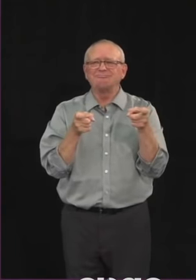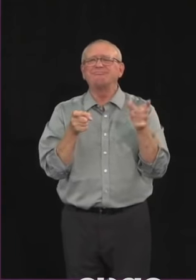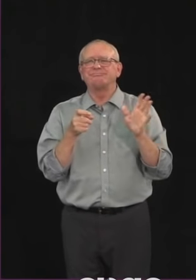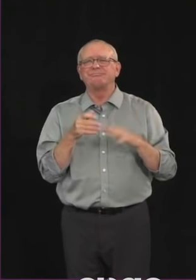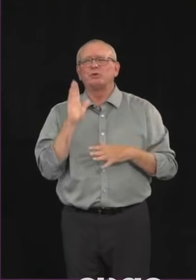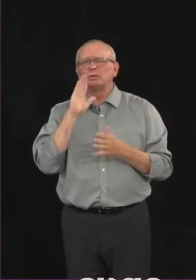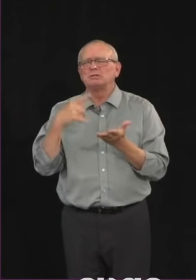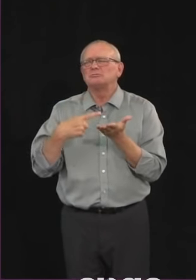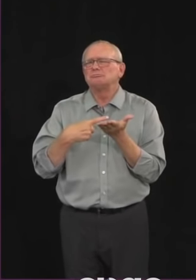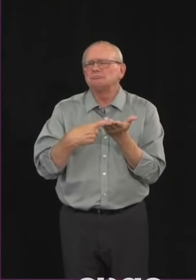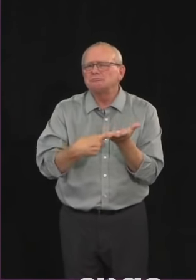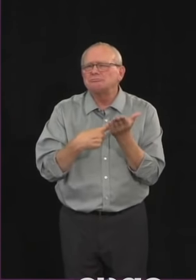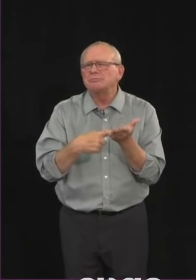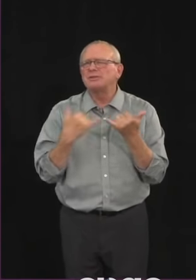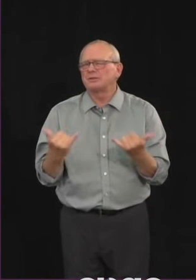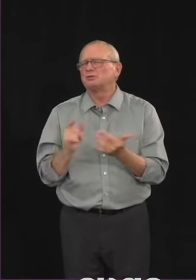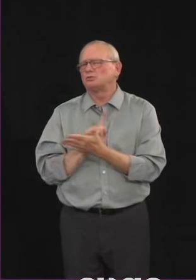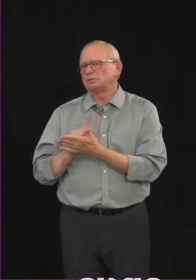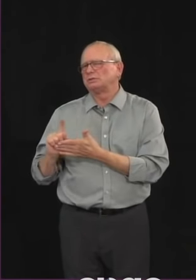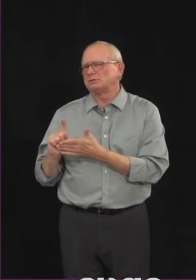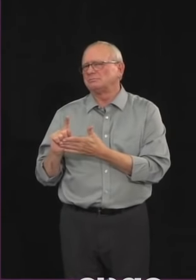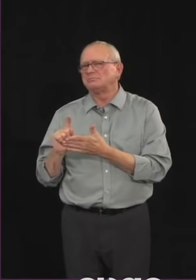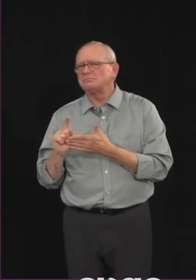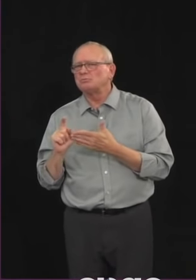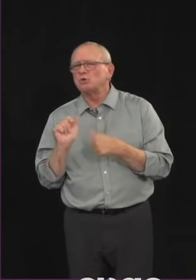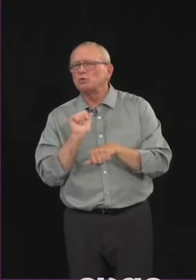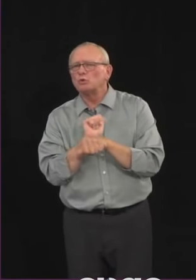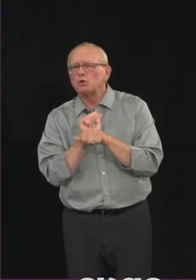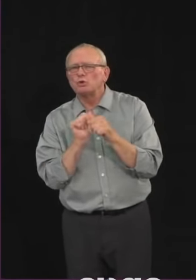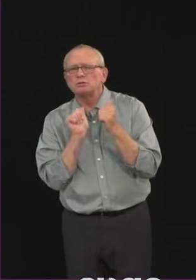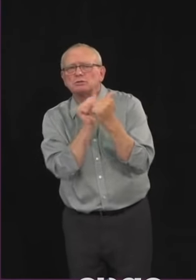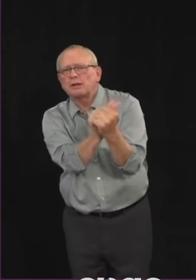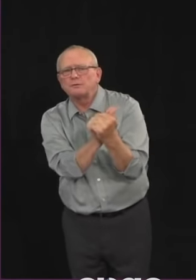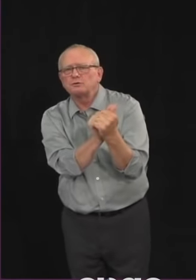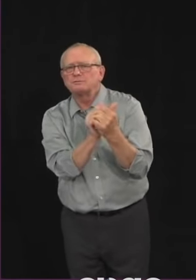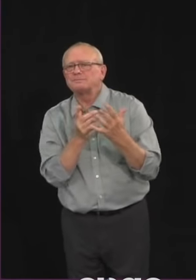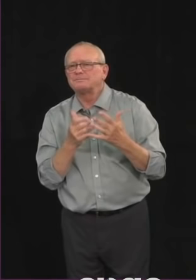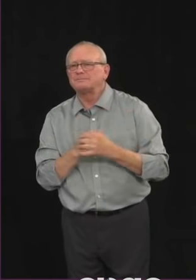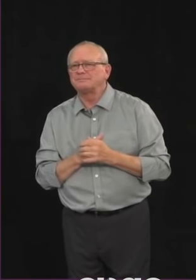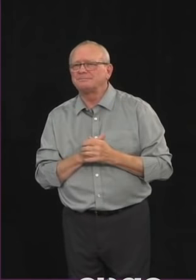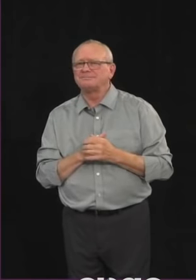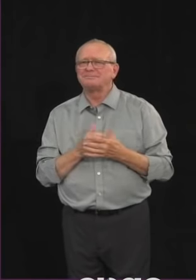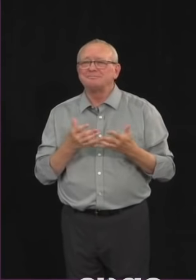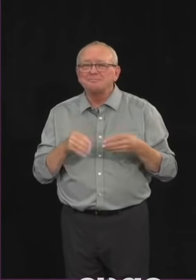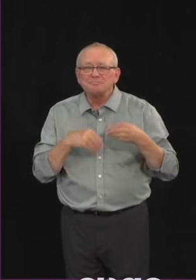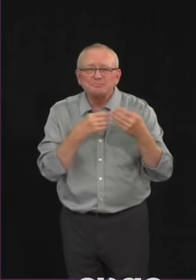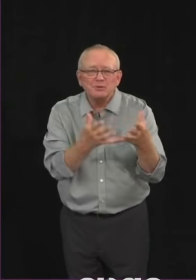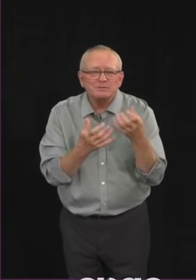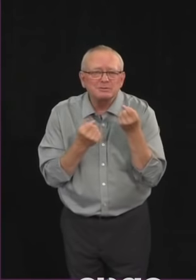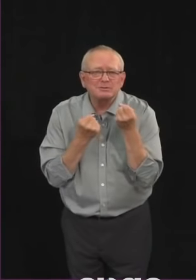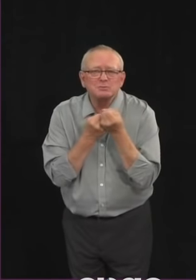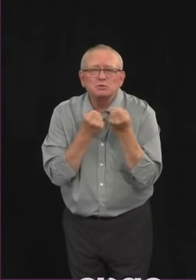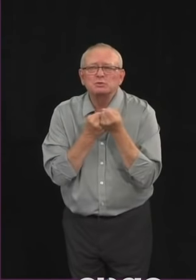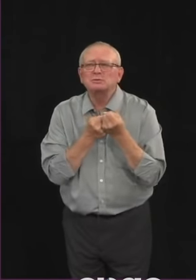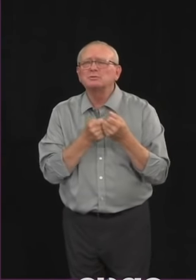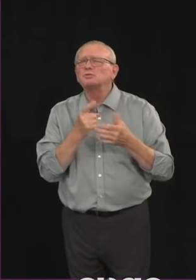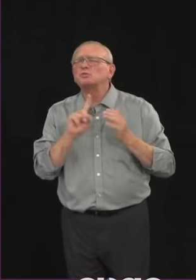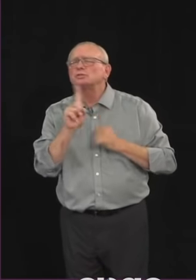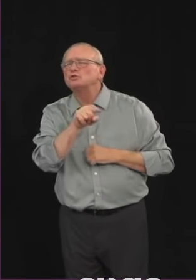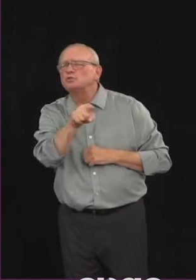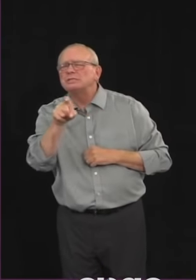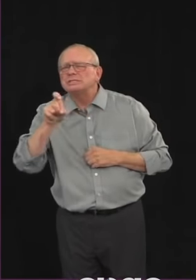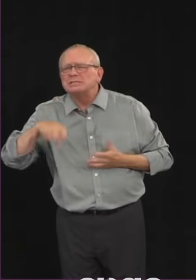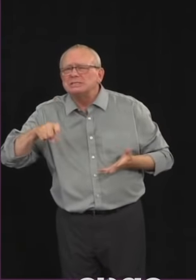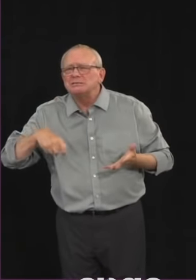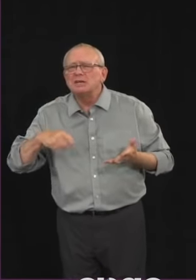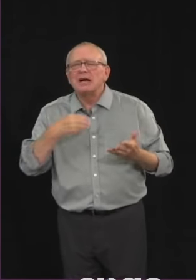that the local um municipalities and other groups uh have the support that we're able to provide and that we can think through solutions that